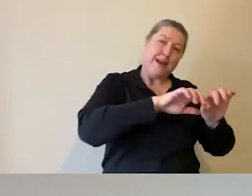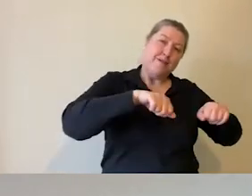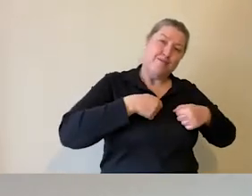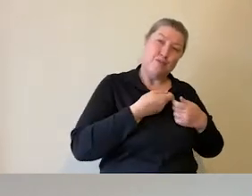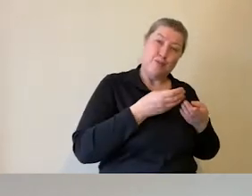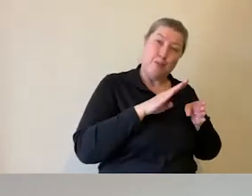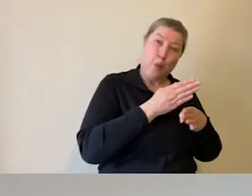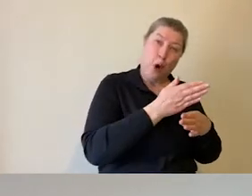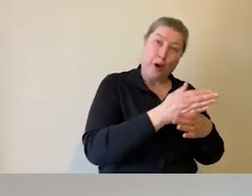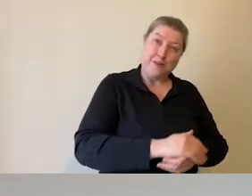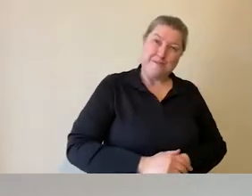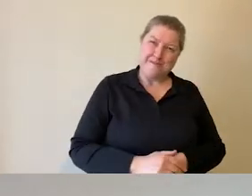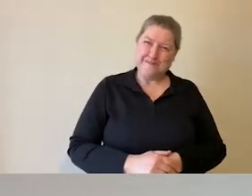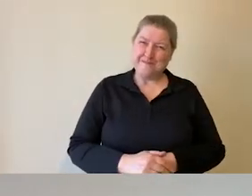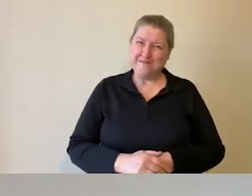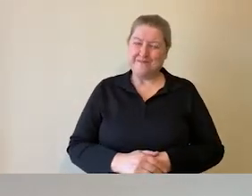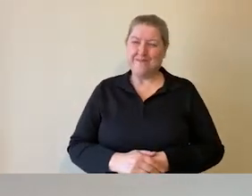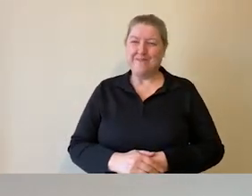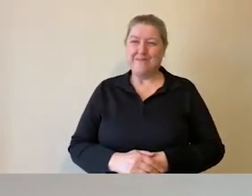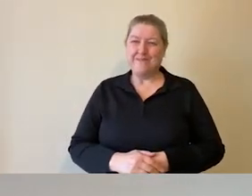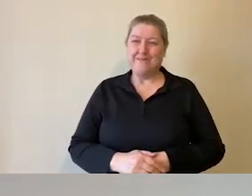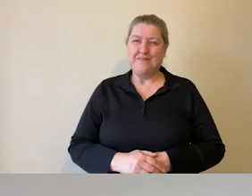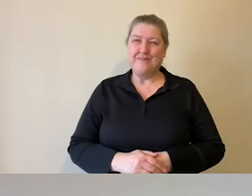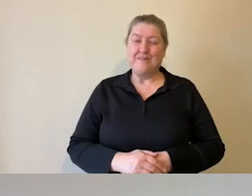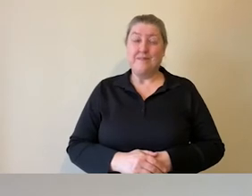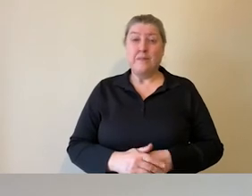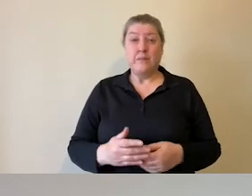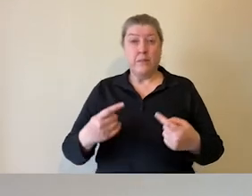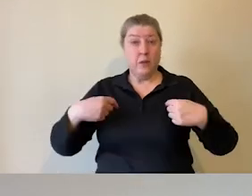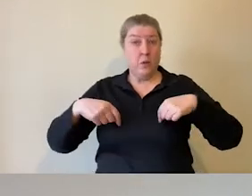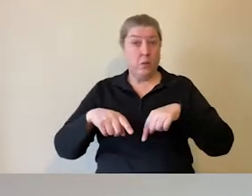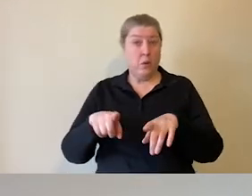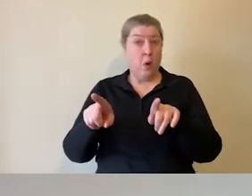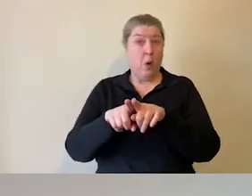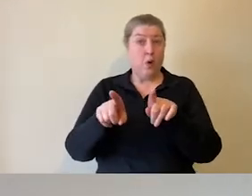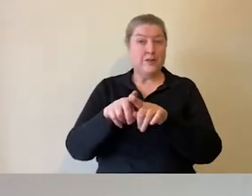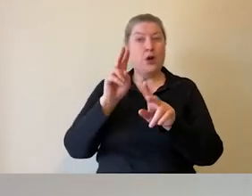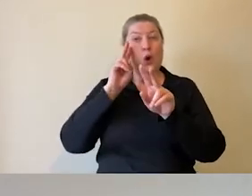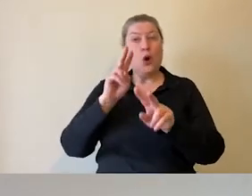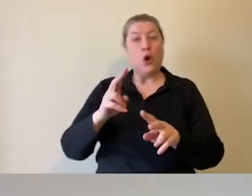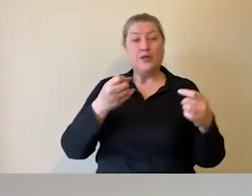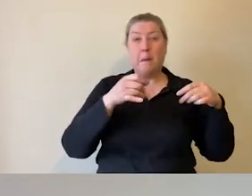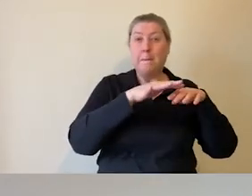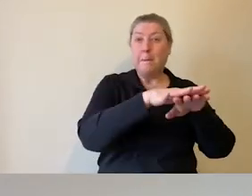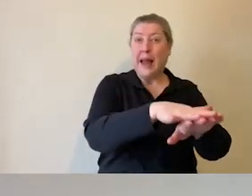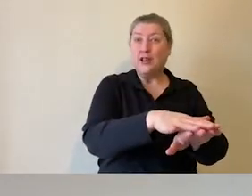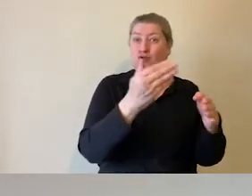With this in mind, we also looked at our mainstream workshops.